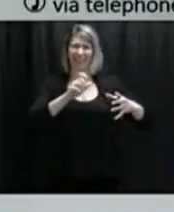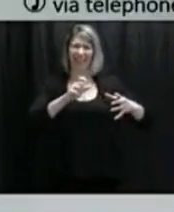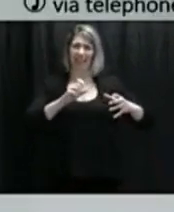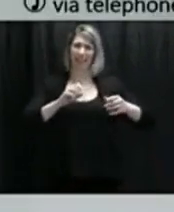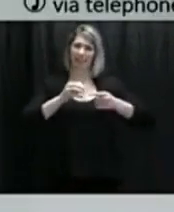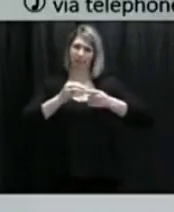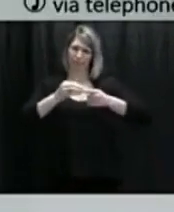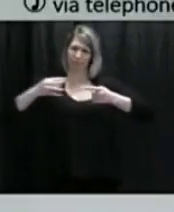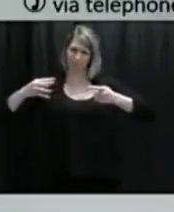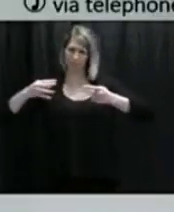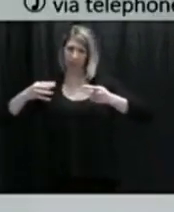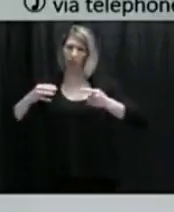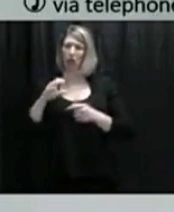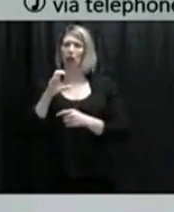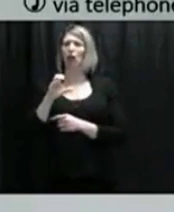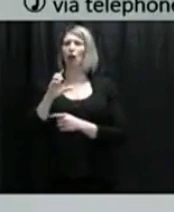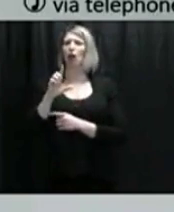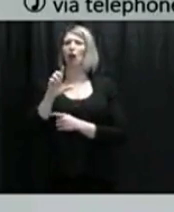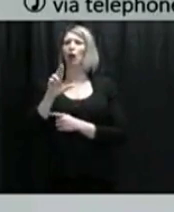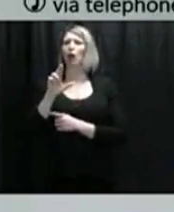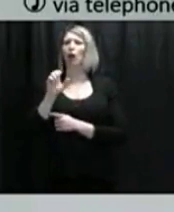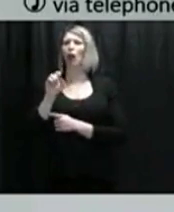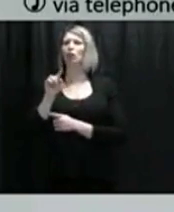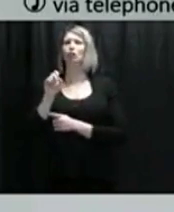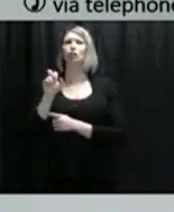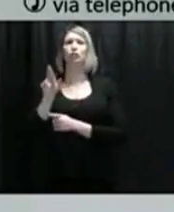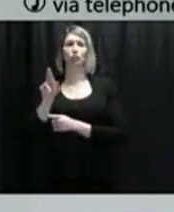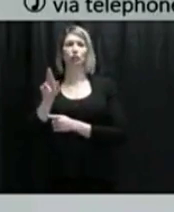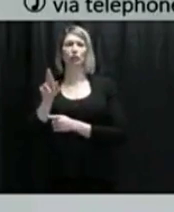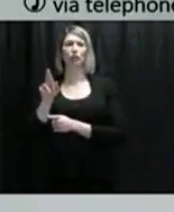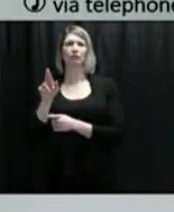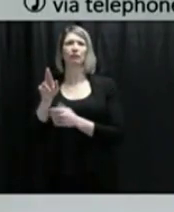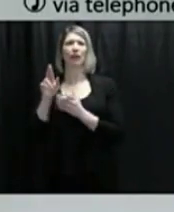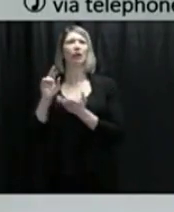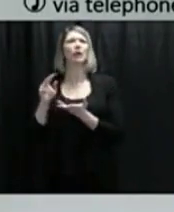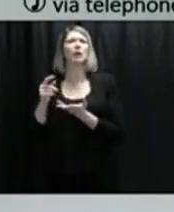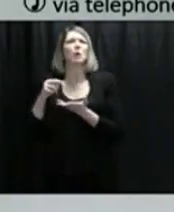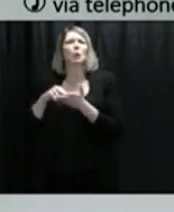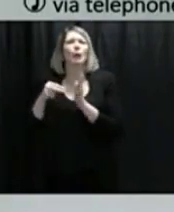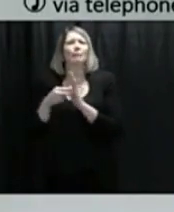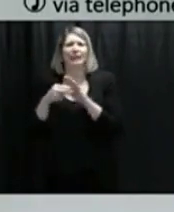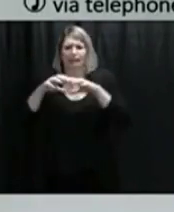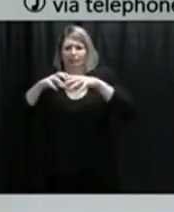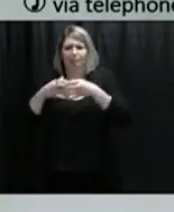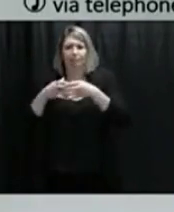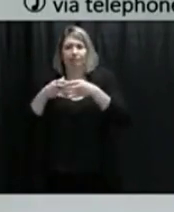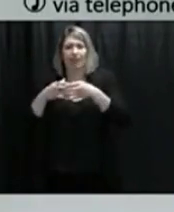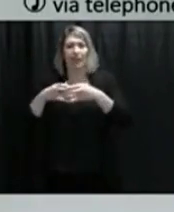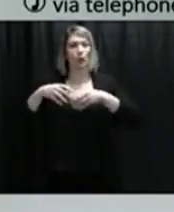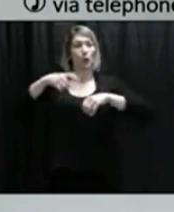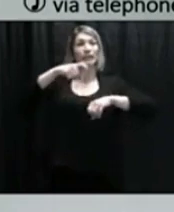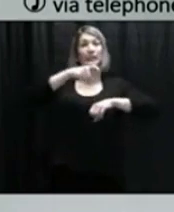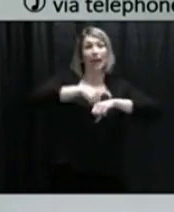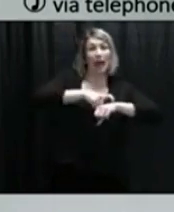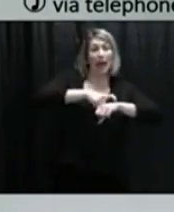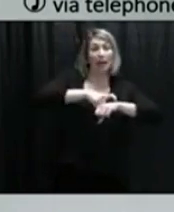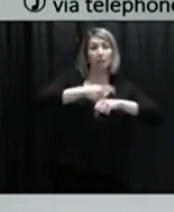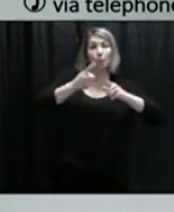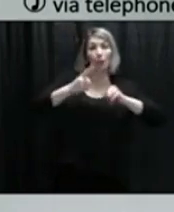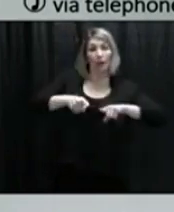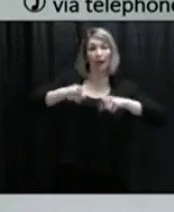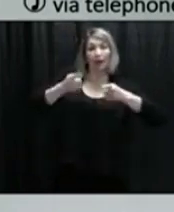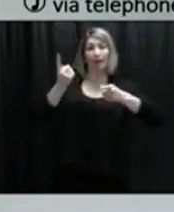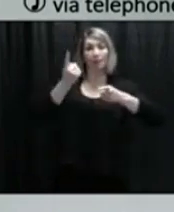So a cluster basically means a group of cases that can all be linked in time or in space and geographic location